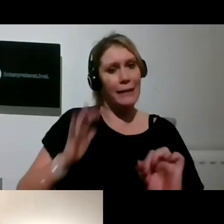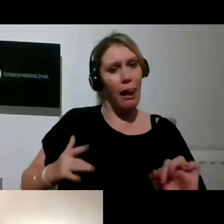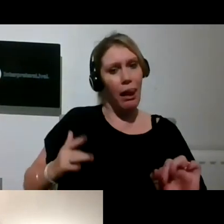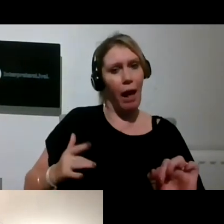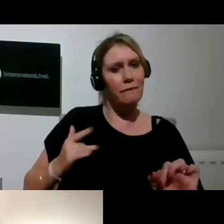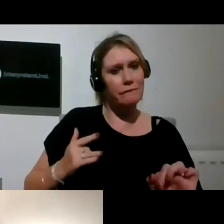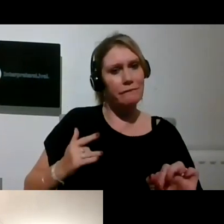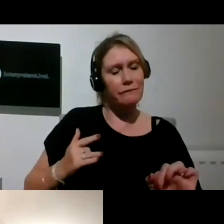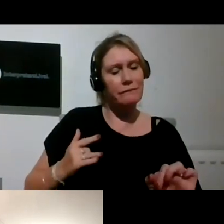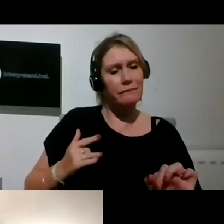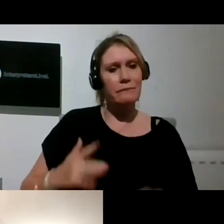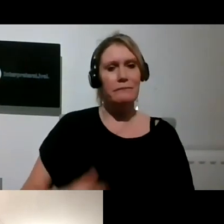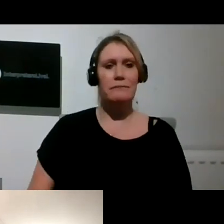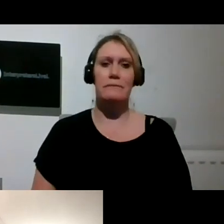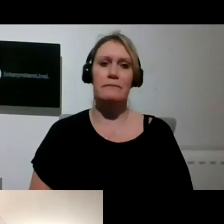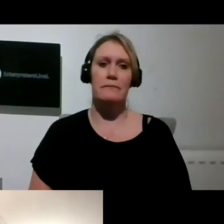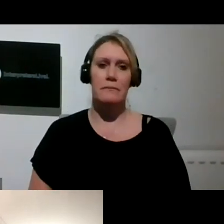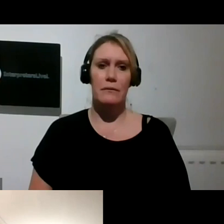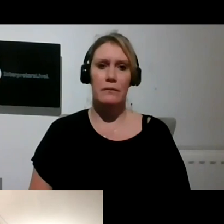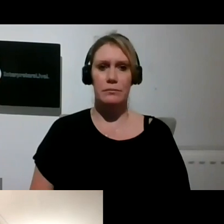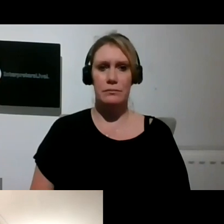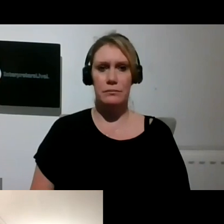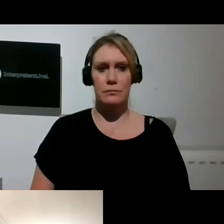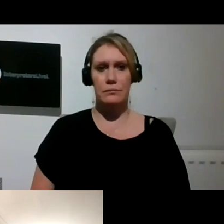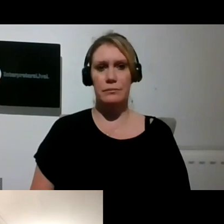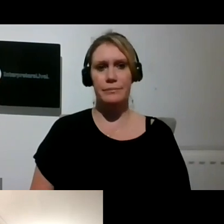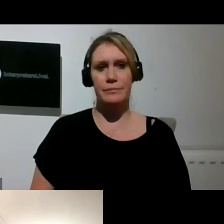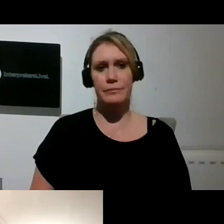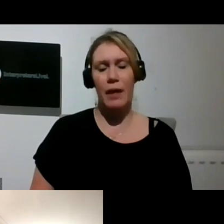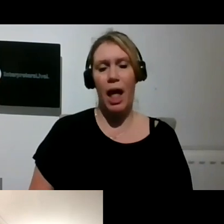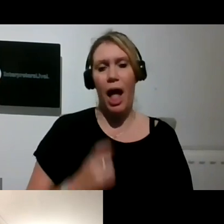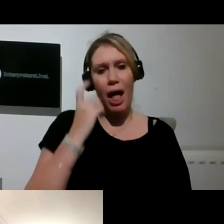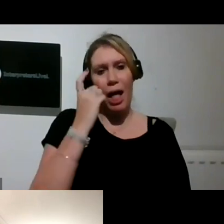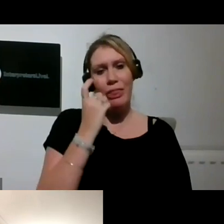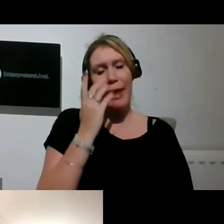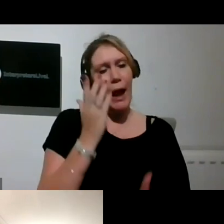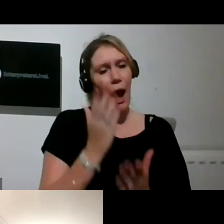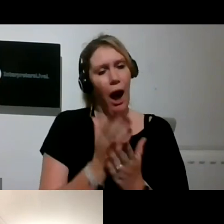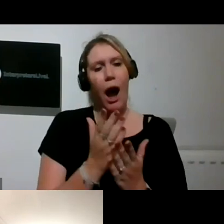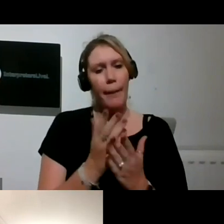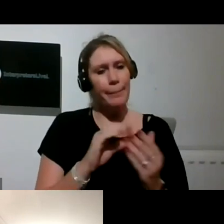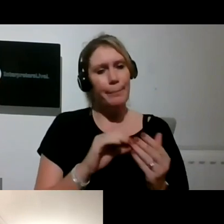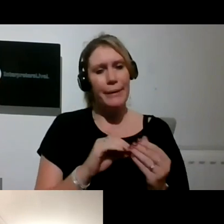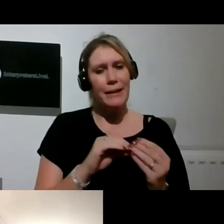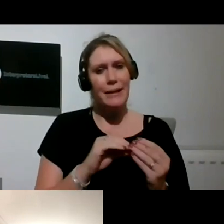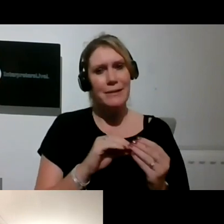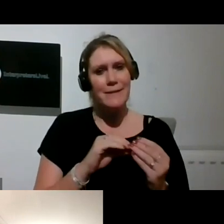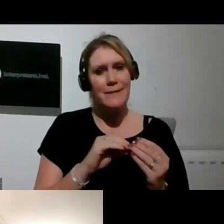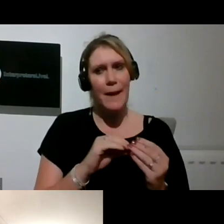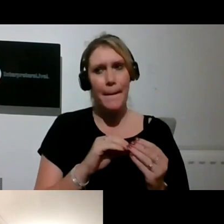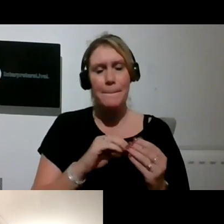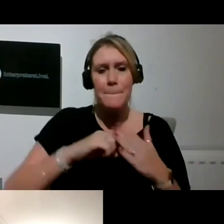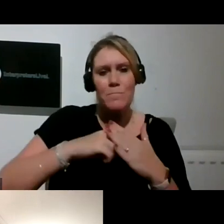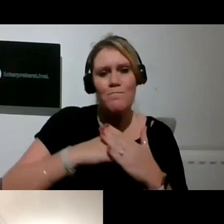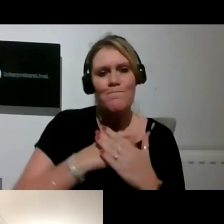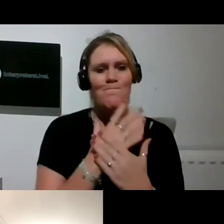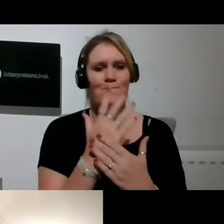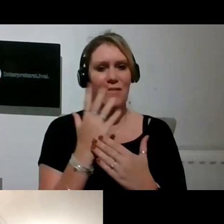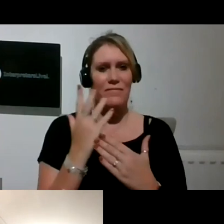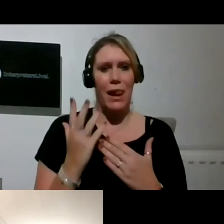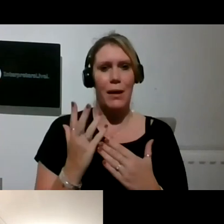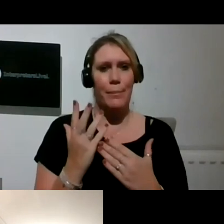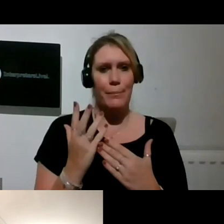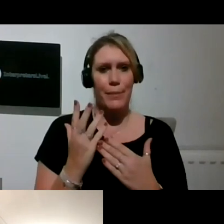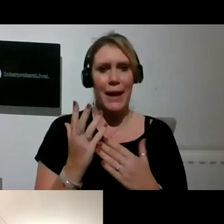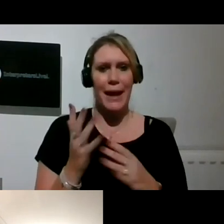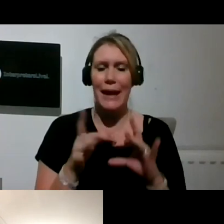uh, and I, and I think it's something that's developing as well. You know, there are things like Kunstmatrix